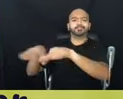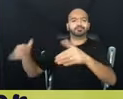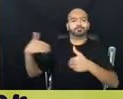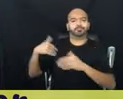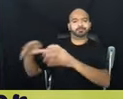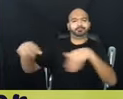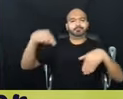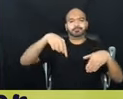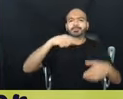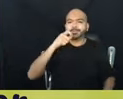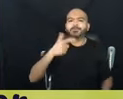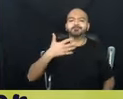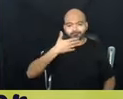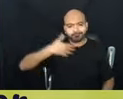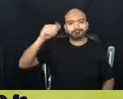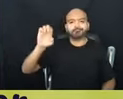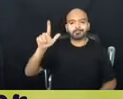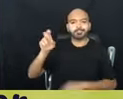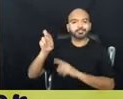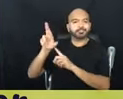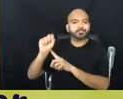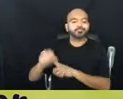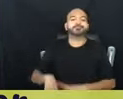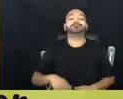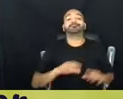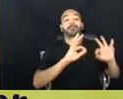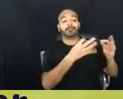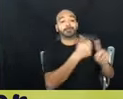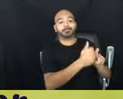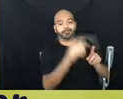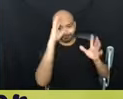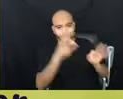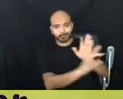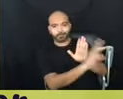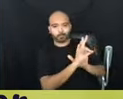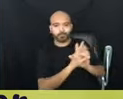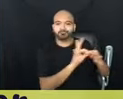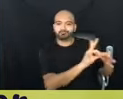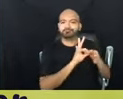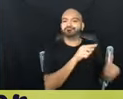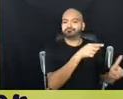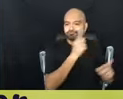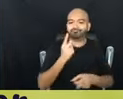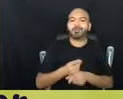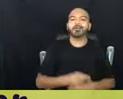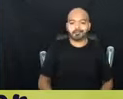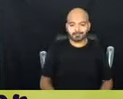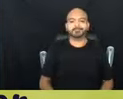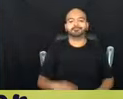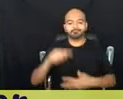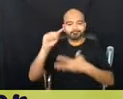Elders, chosen family. Yeah. Those are all great